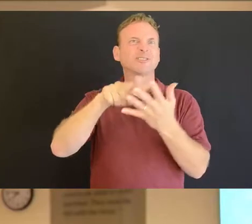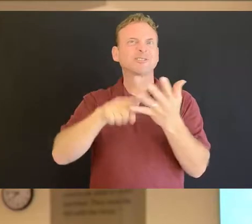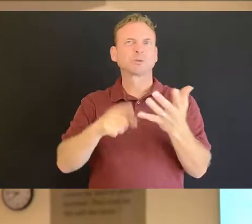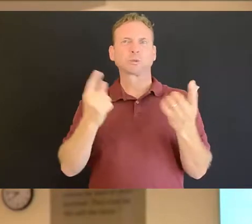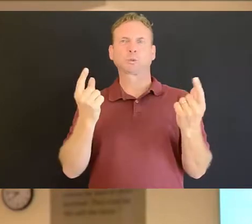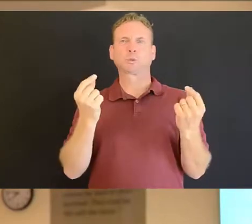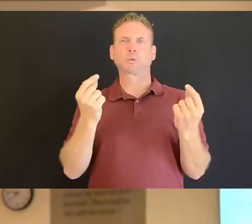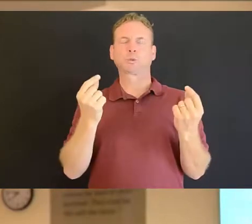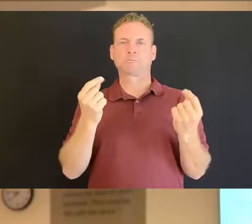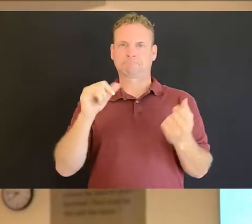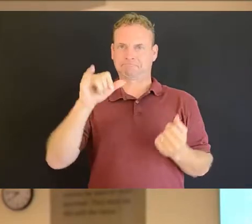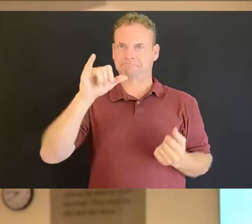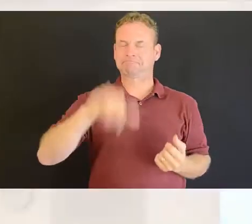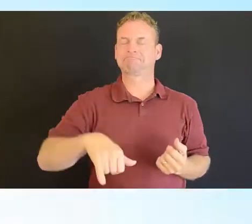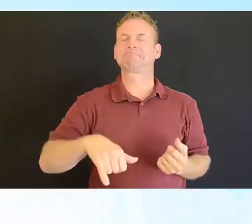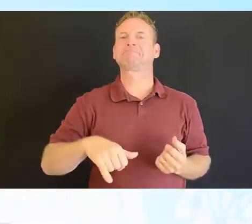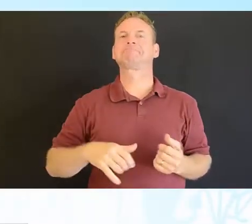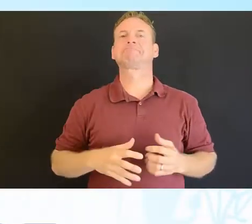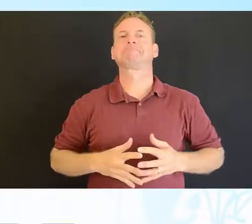how to get care after hours.